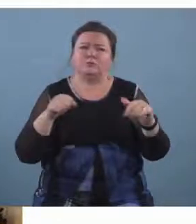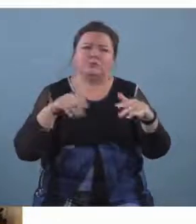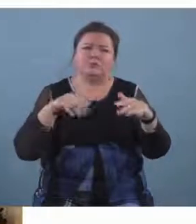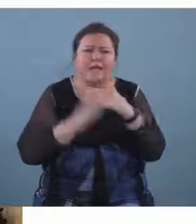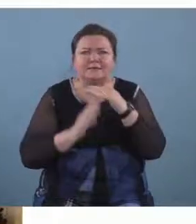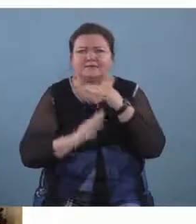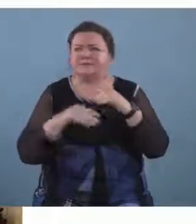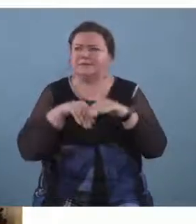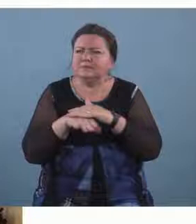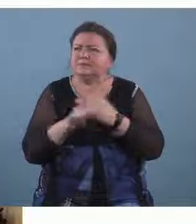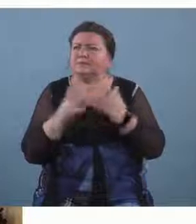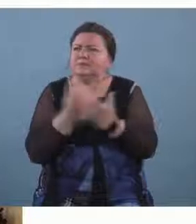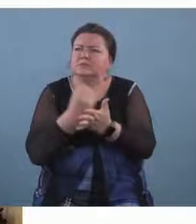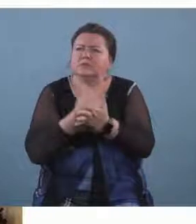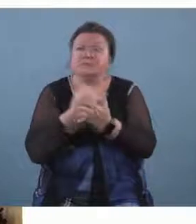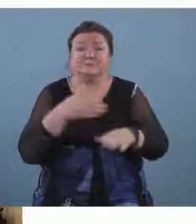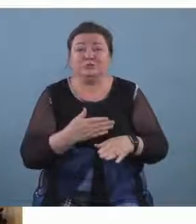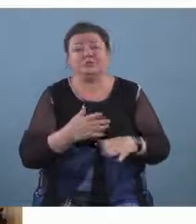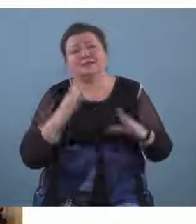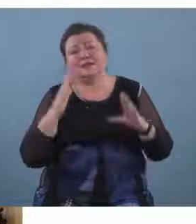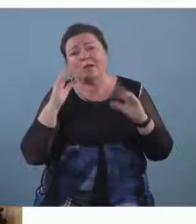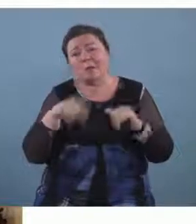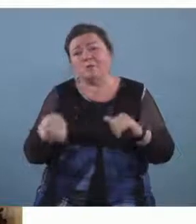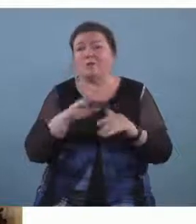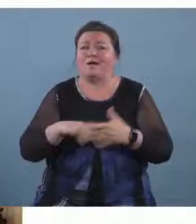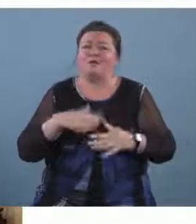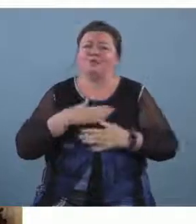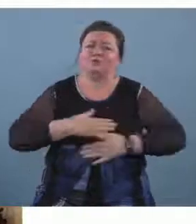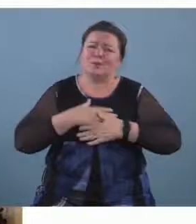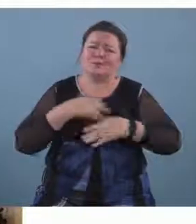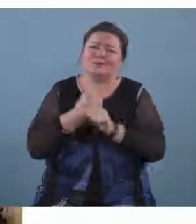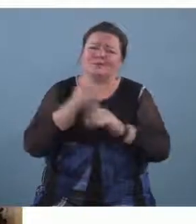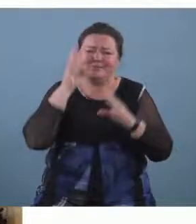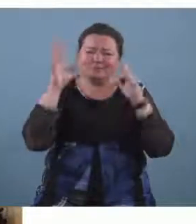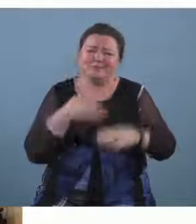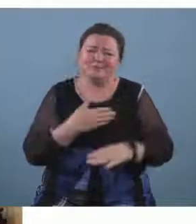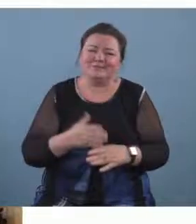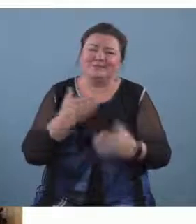so good luck and i hope you all have fun making music thank you bye